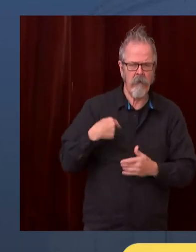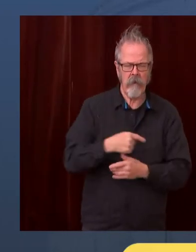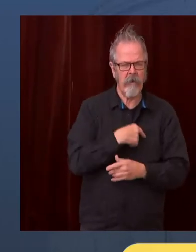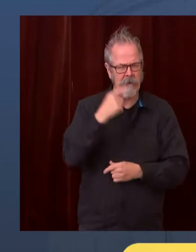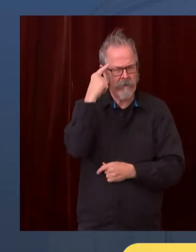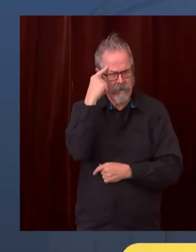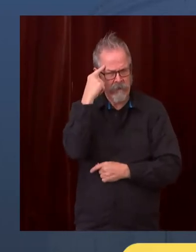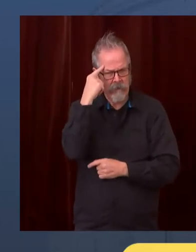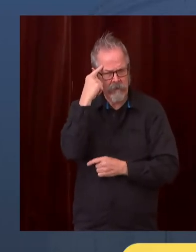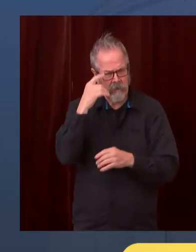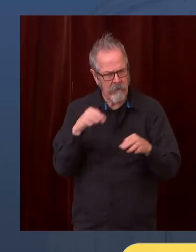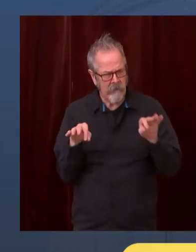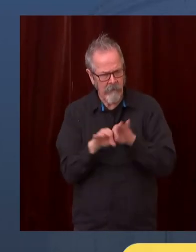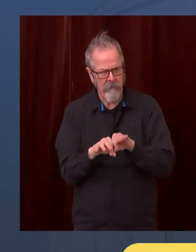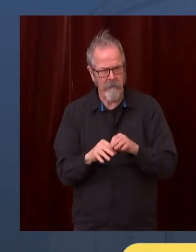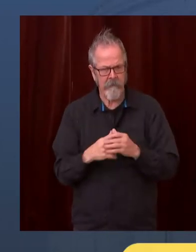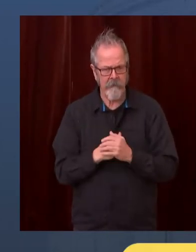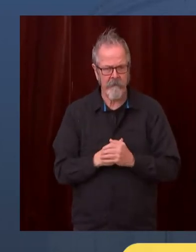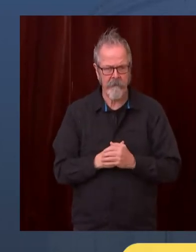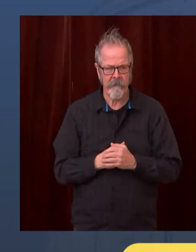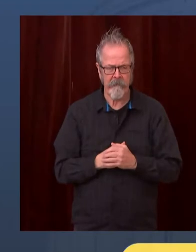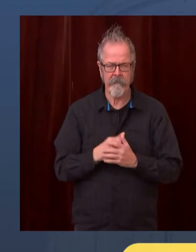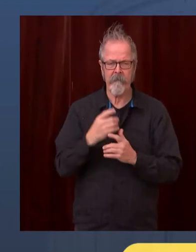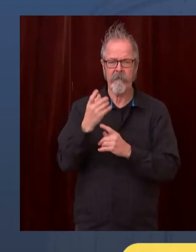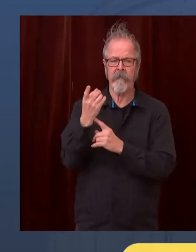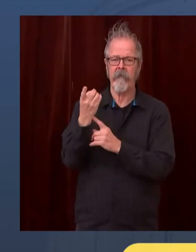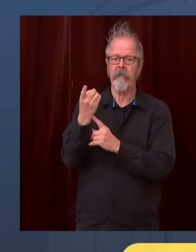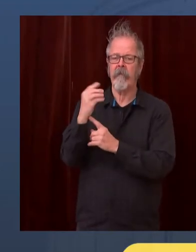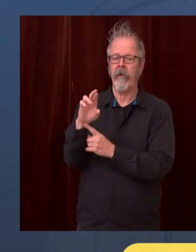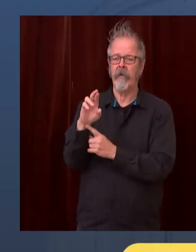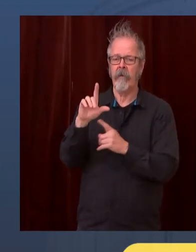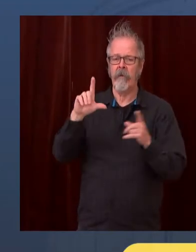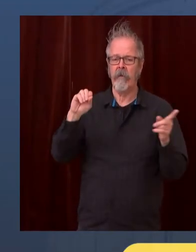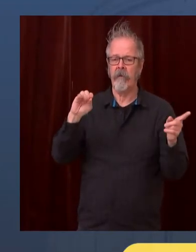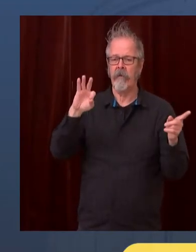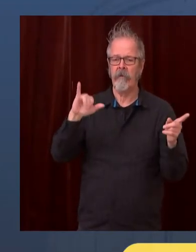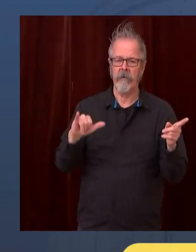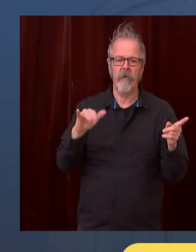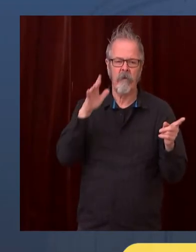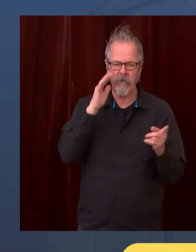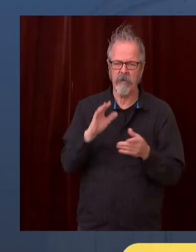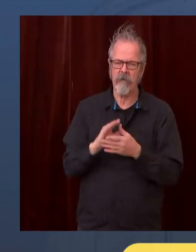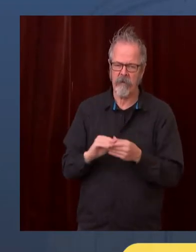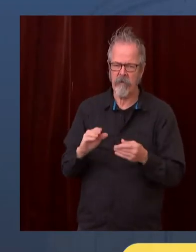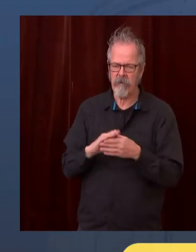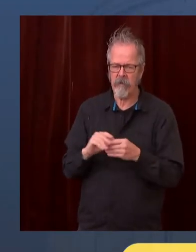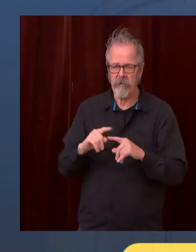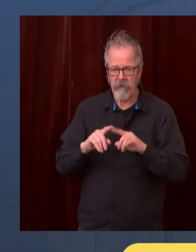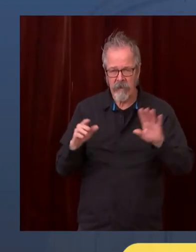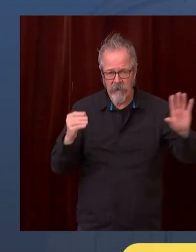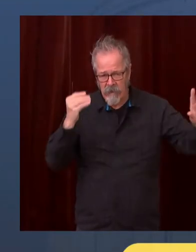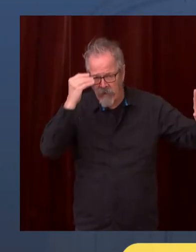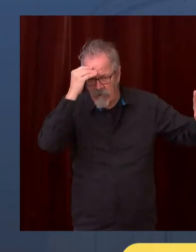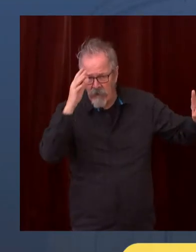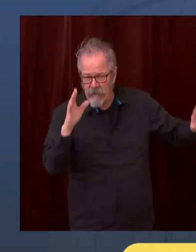problem. Well, that's just wrong. Middle-aged, young people, we've lost 19-year-old star athletes,